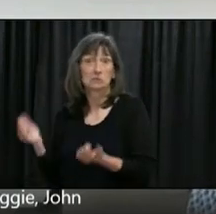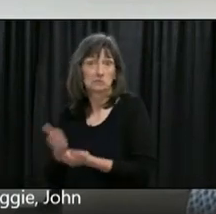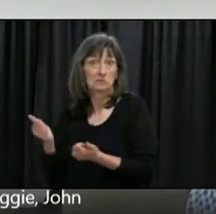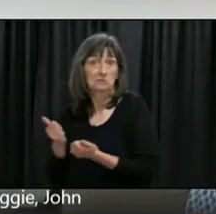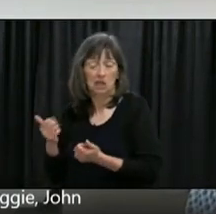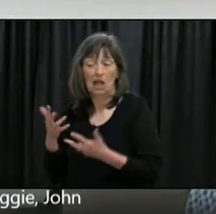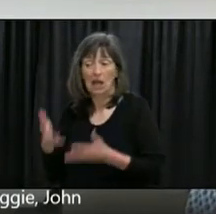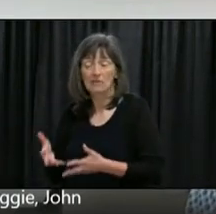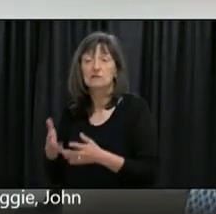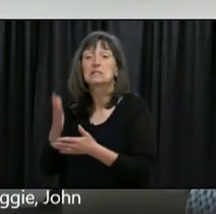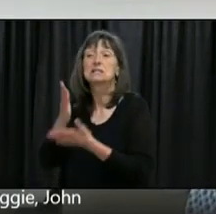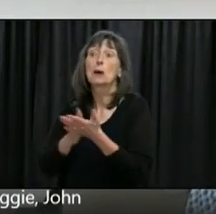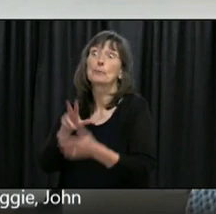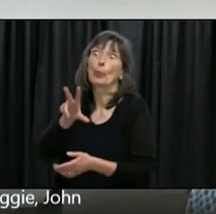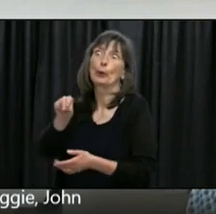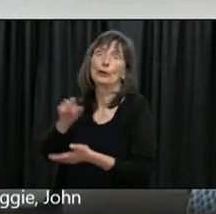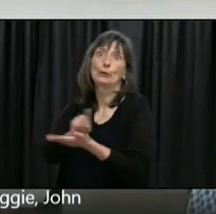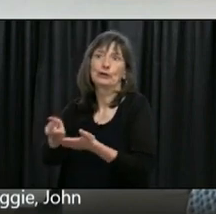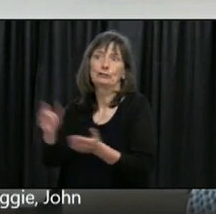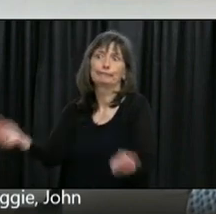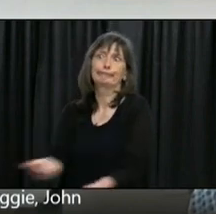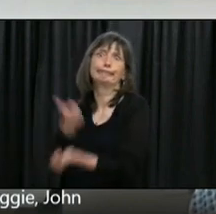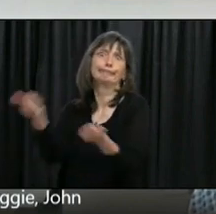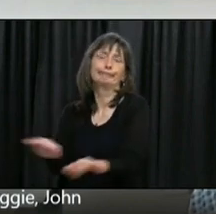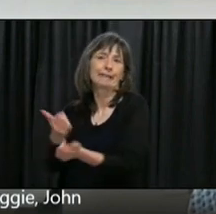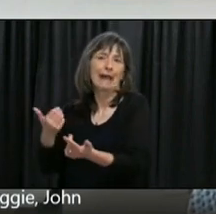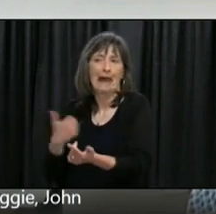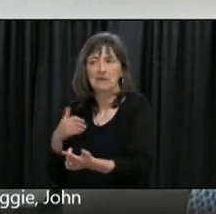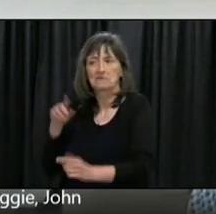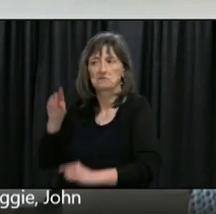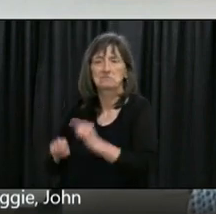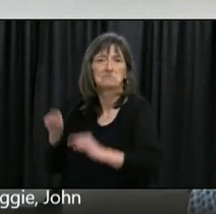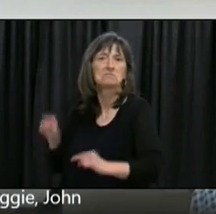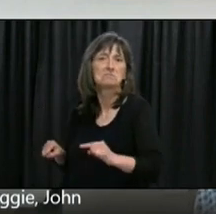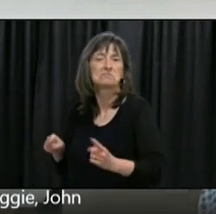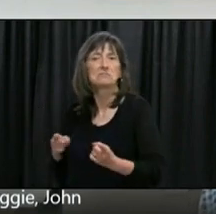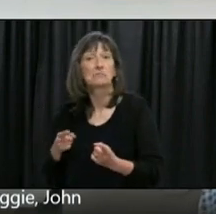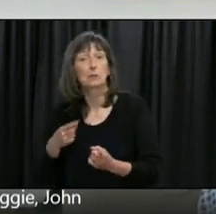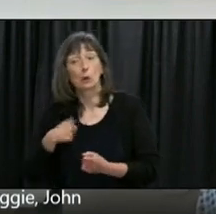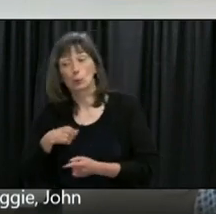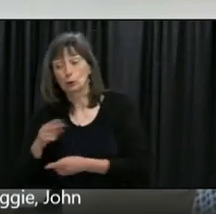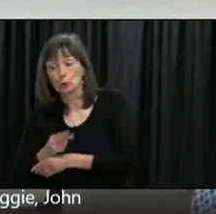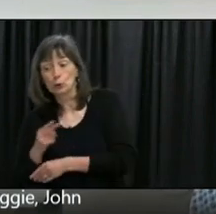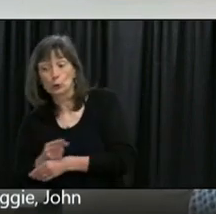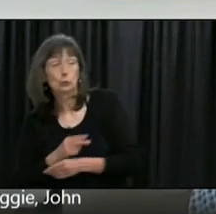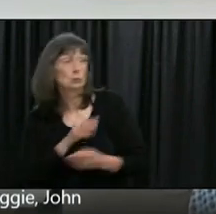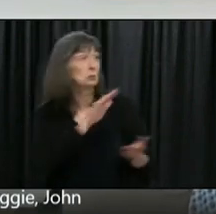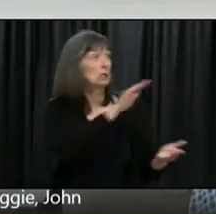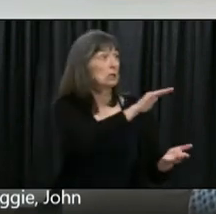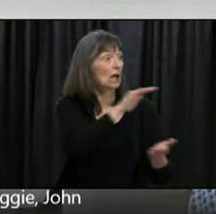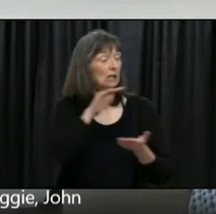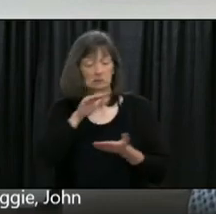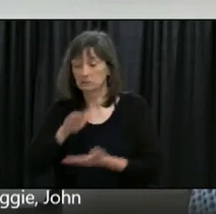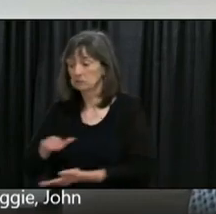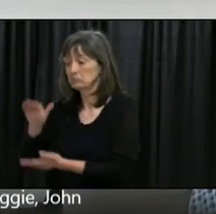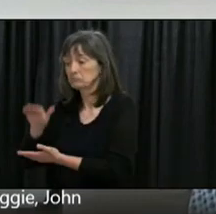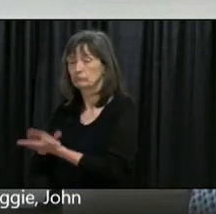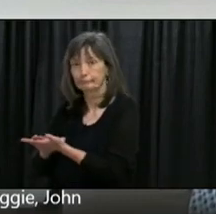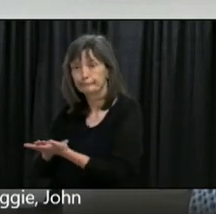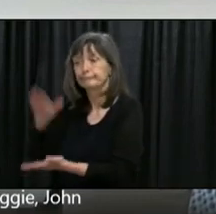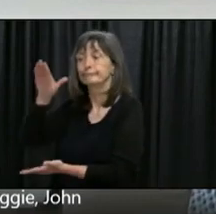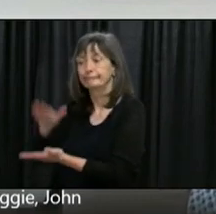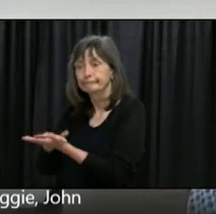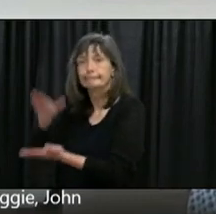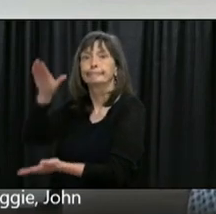so we are matching what we use with what we get the bottom line